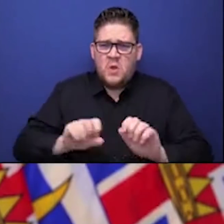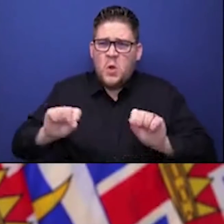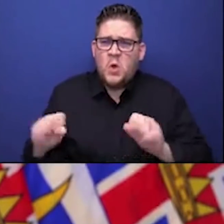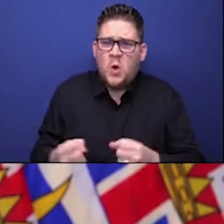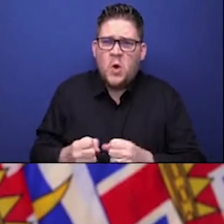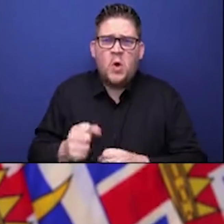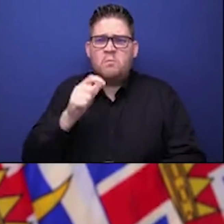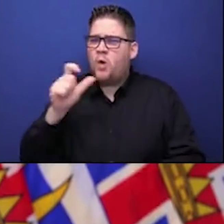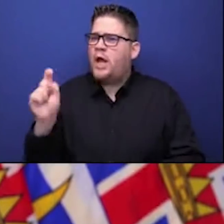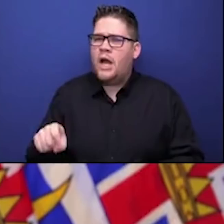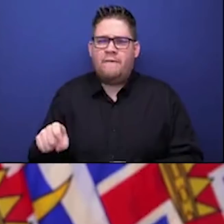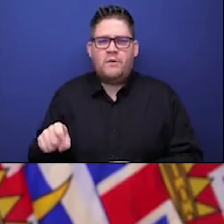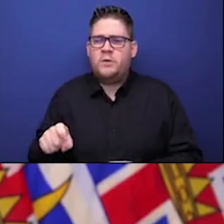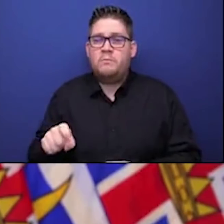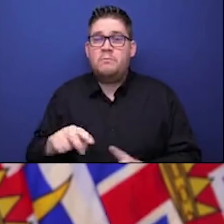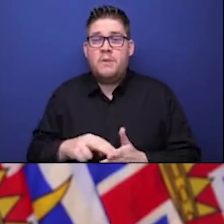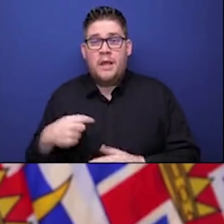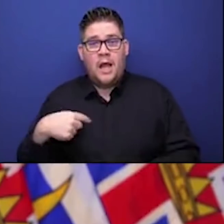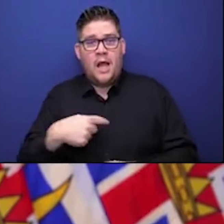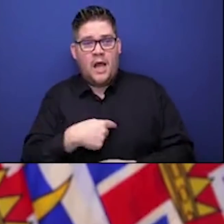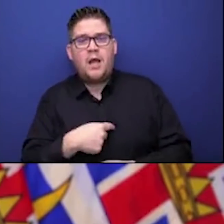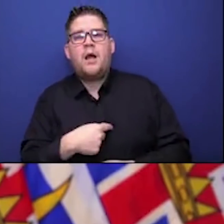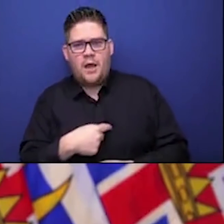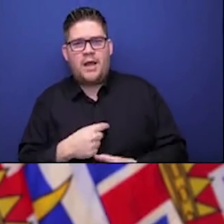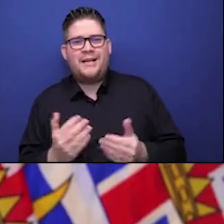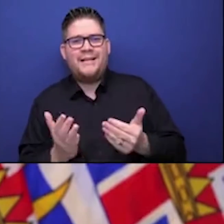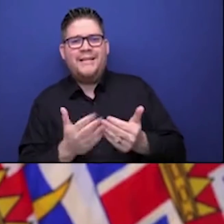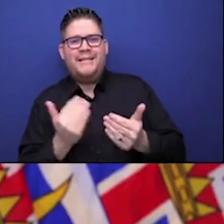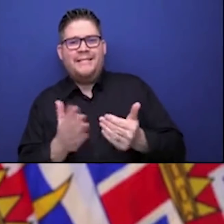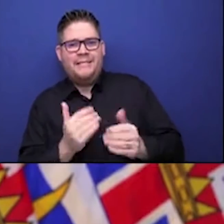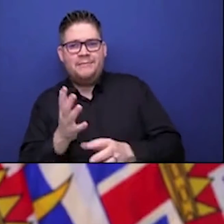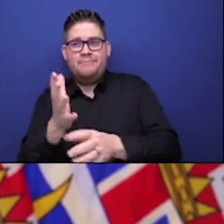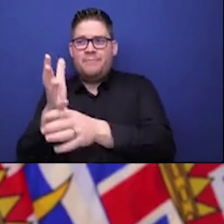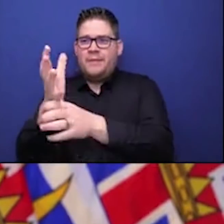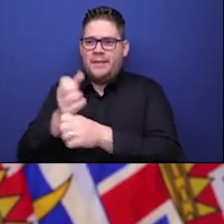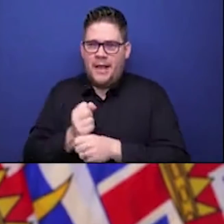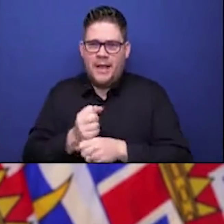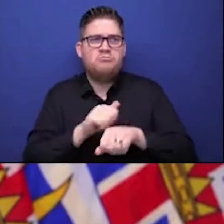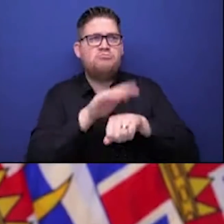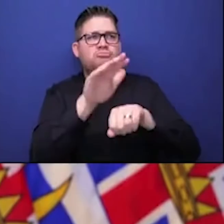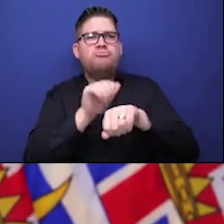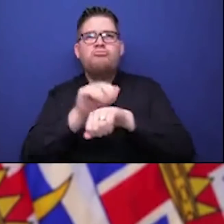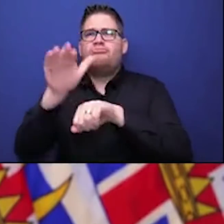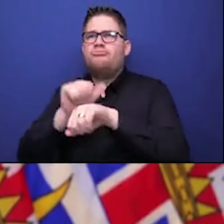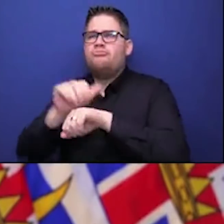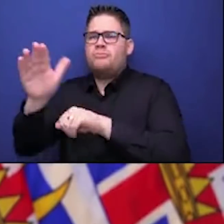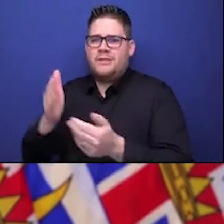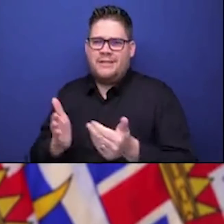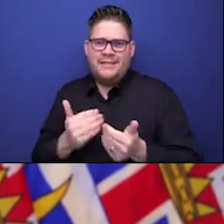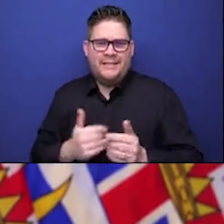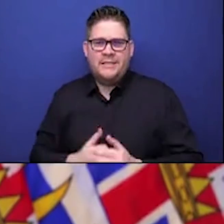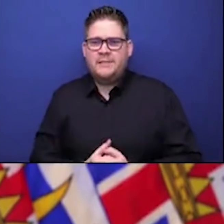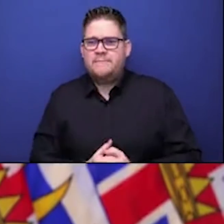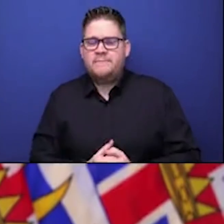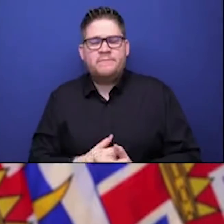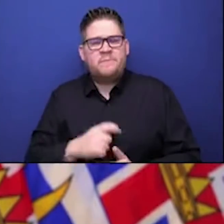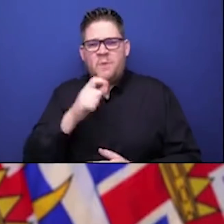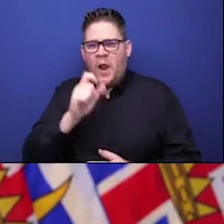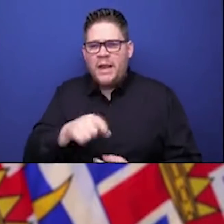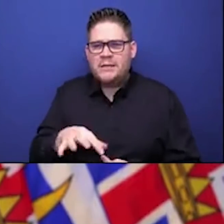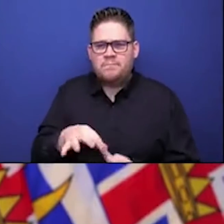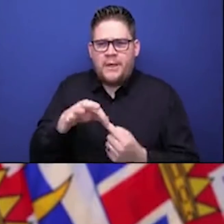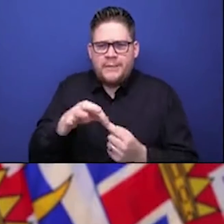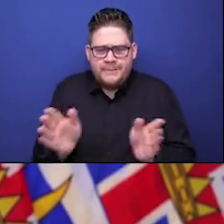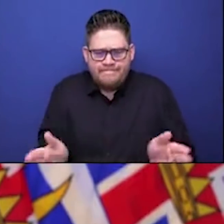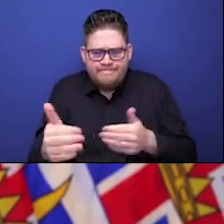We can use our established distribution systems because no special freezers are needed. Once we know how much we'll